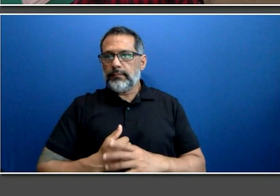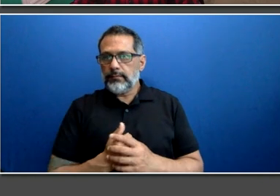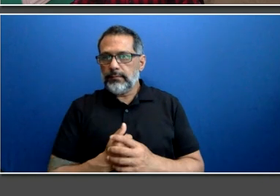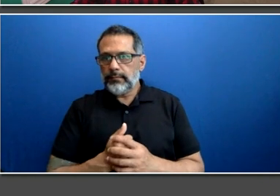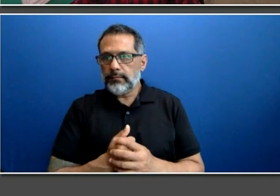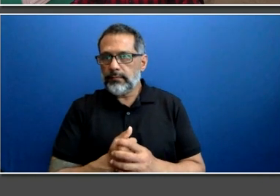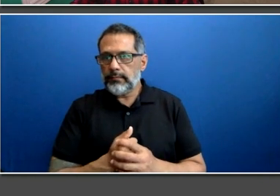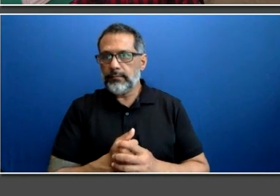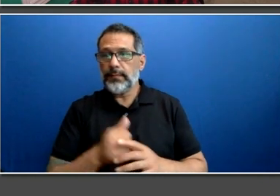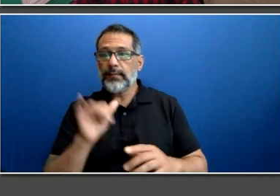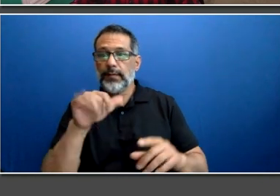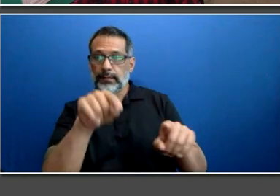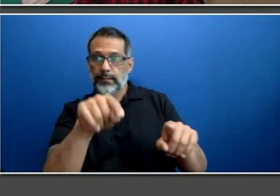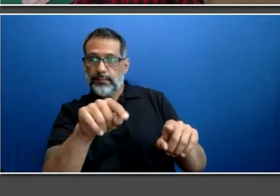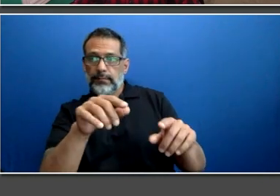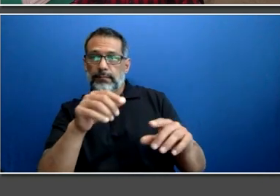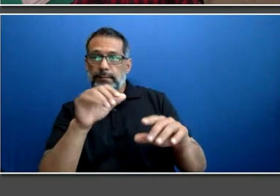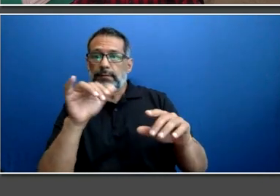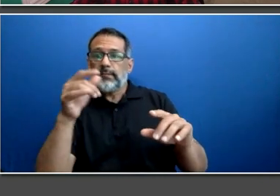desktop.